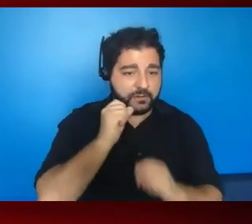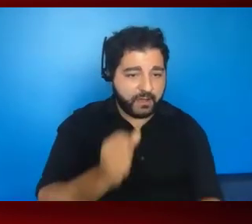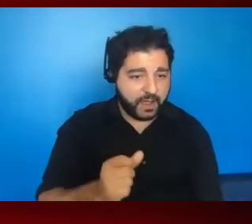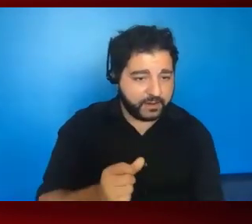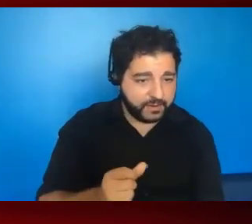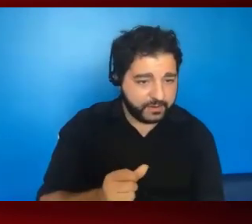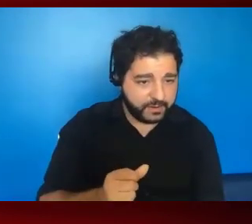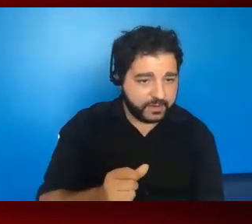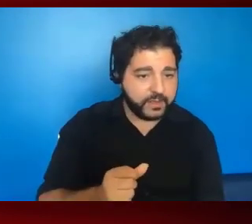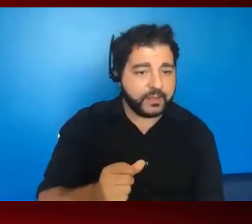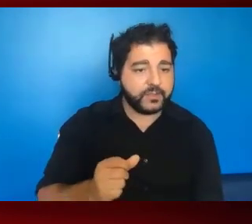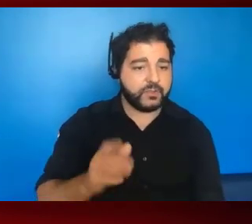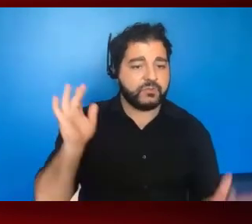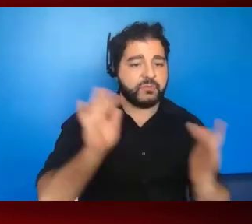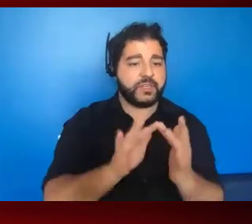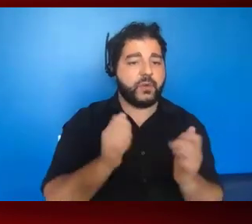reach out to somebody.